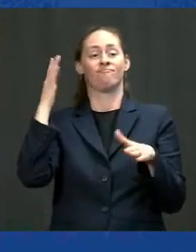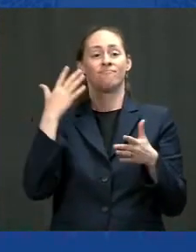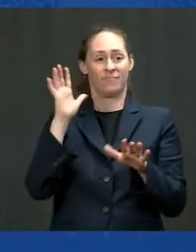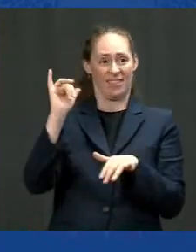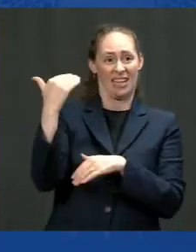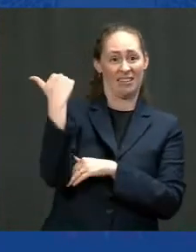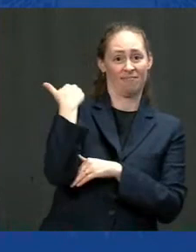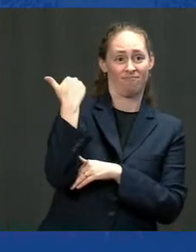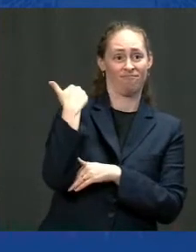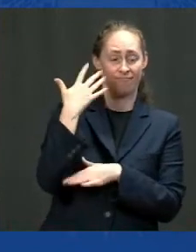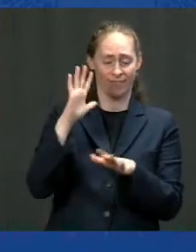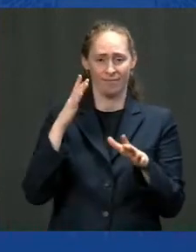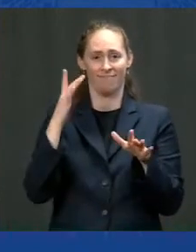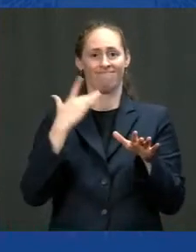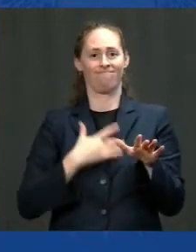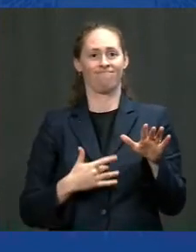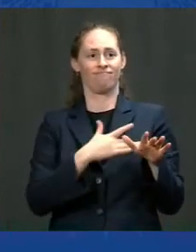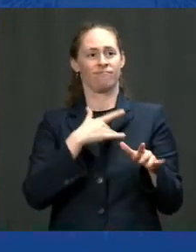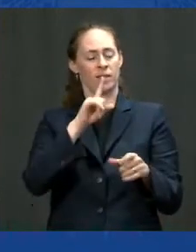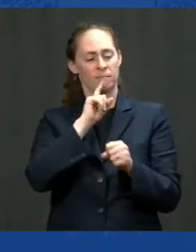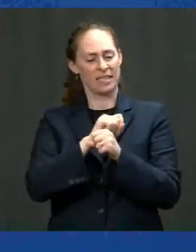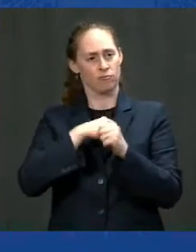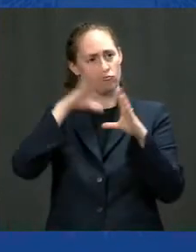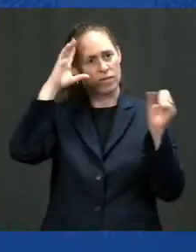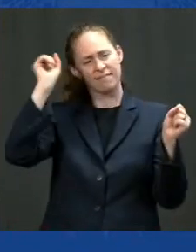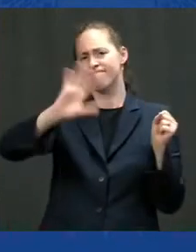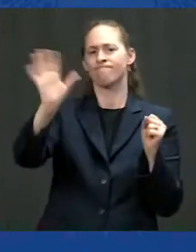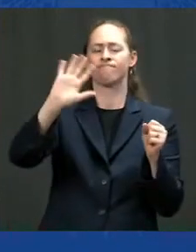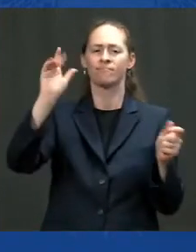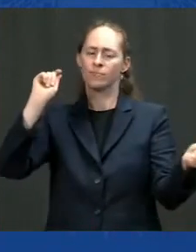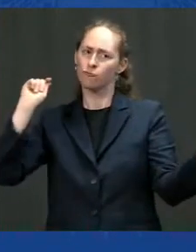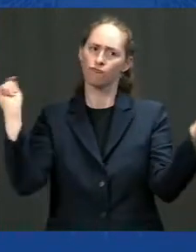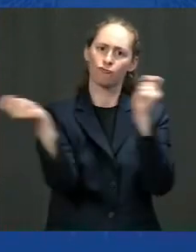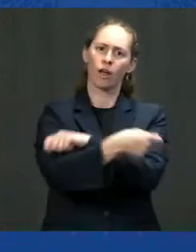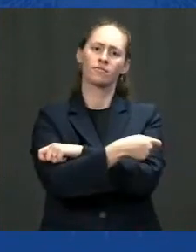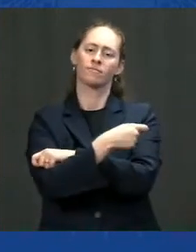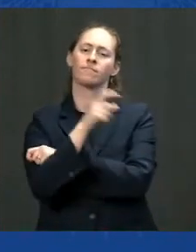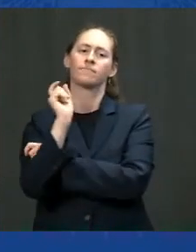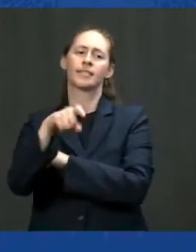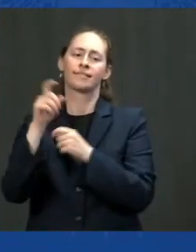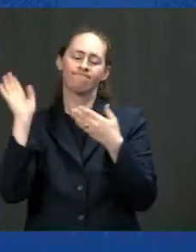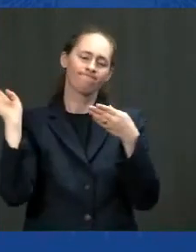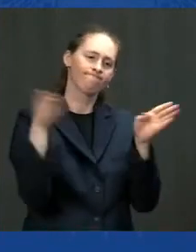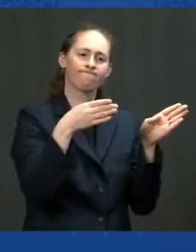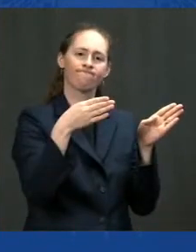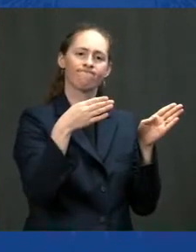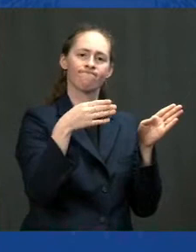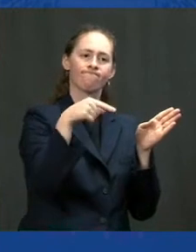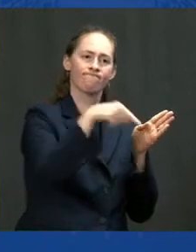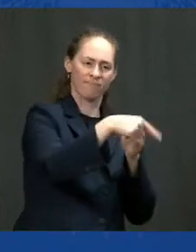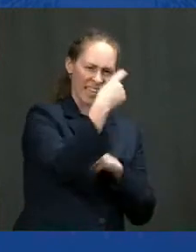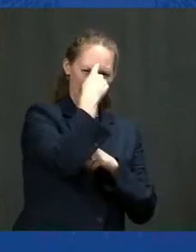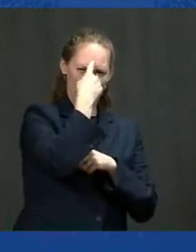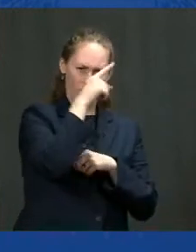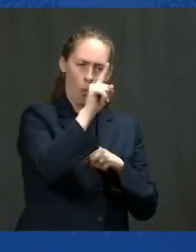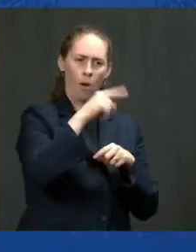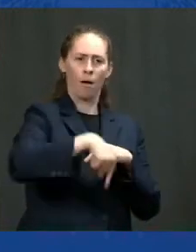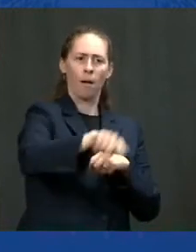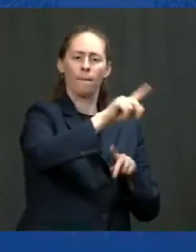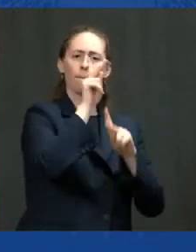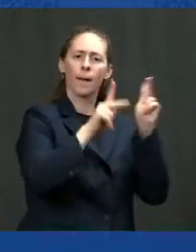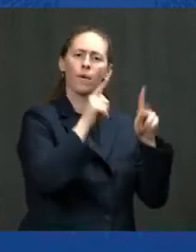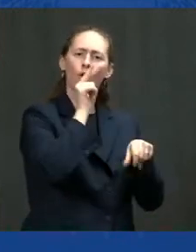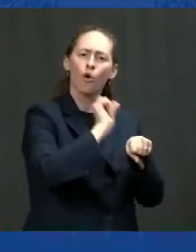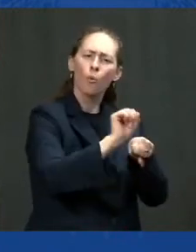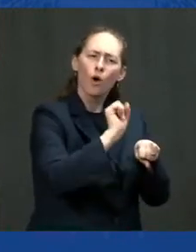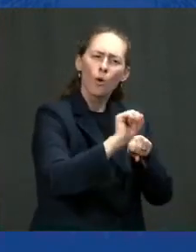made a commitment to the american people we're going to change the paradigm so working people could have a fighting